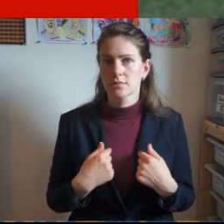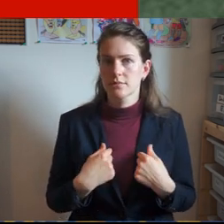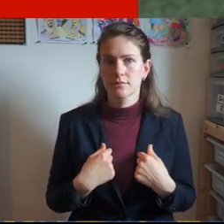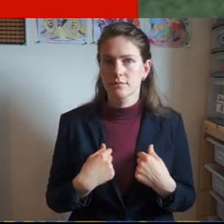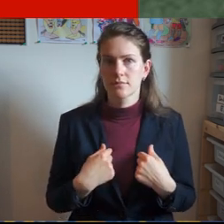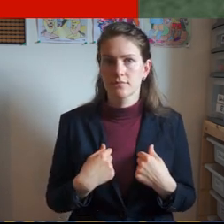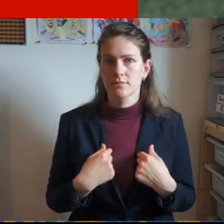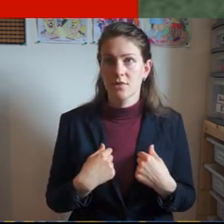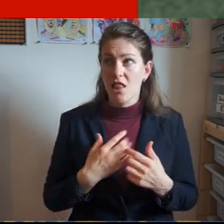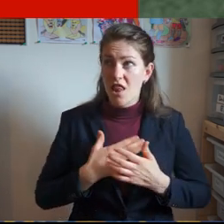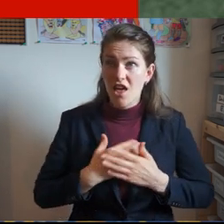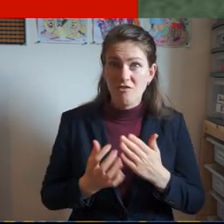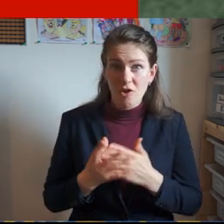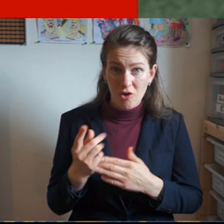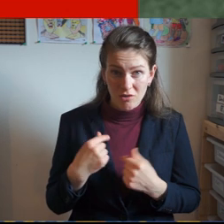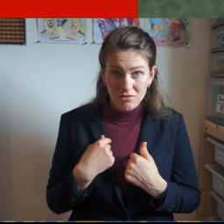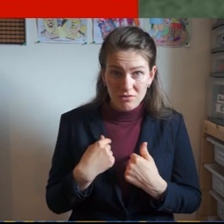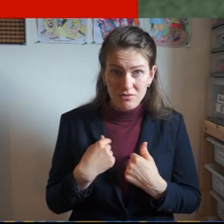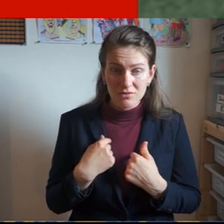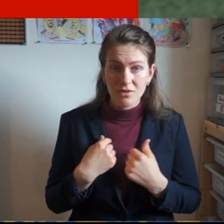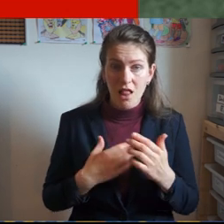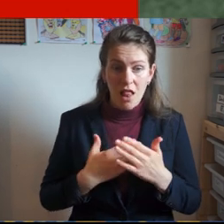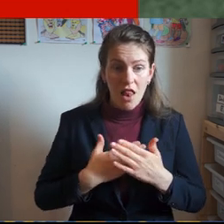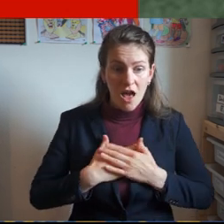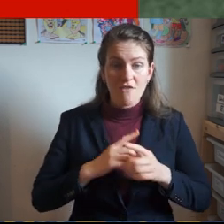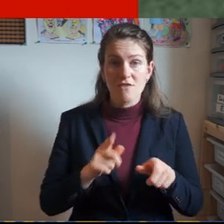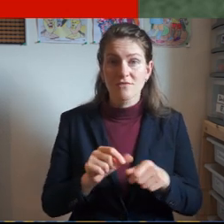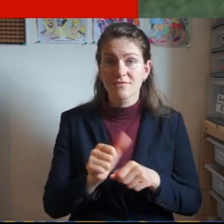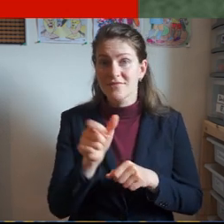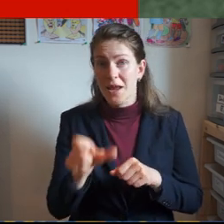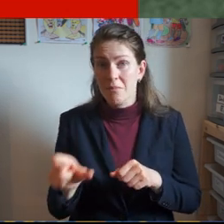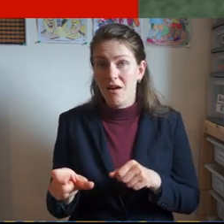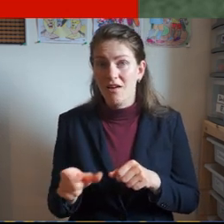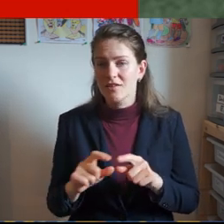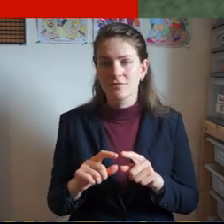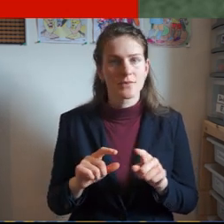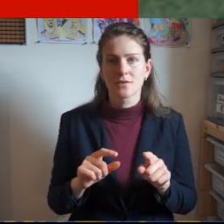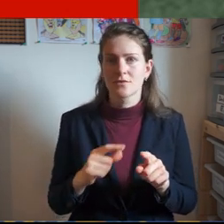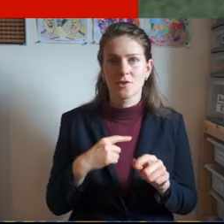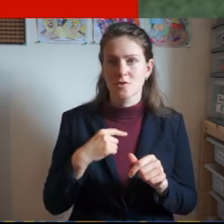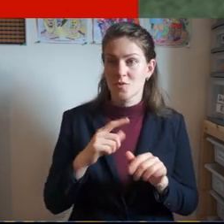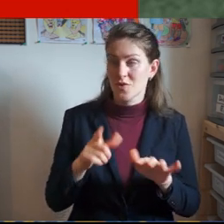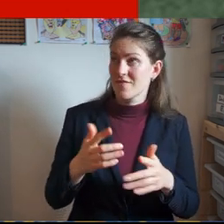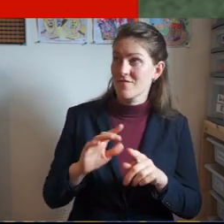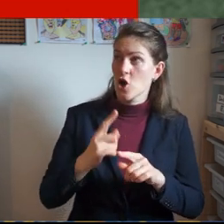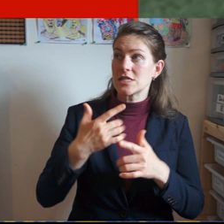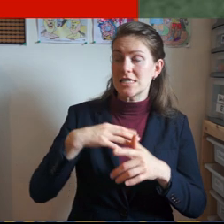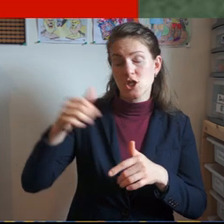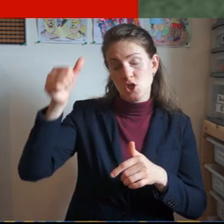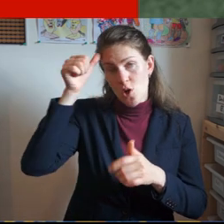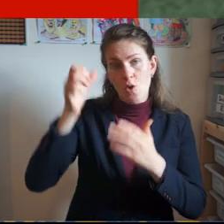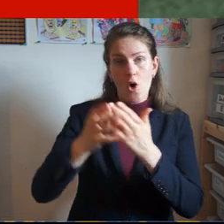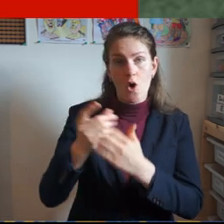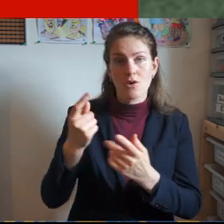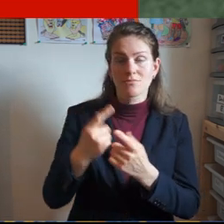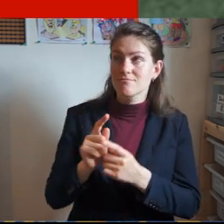and to love our neighbour if we do not know God. We need to come to God in order to